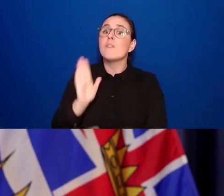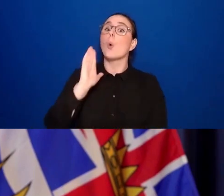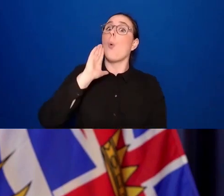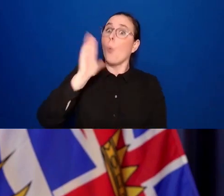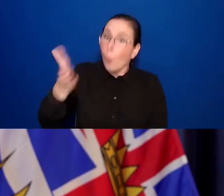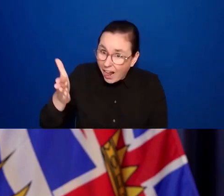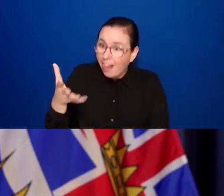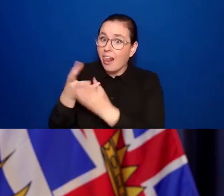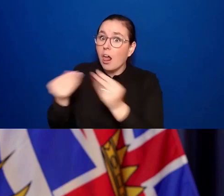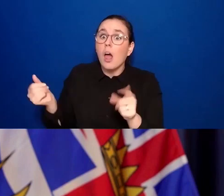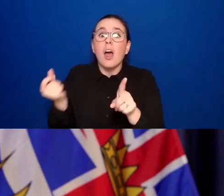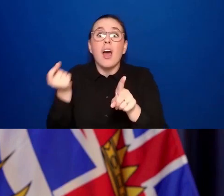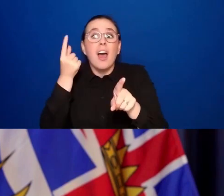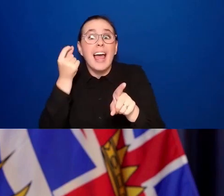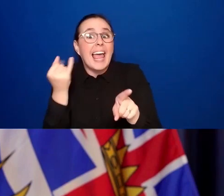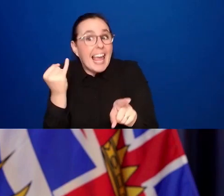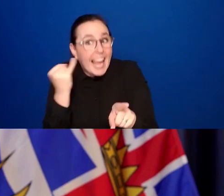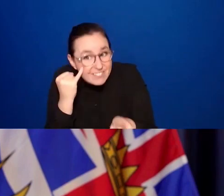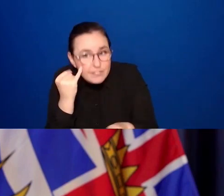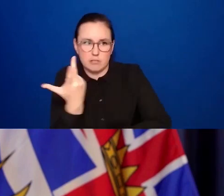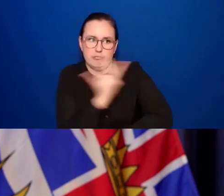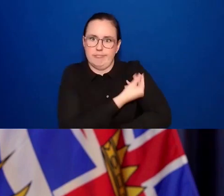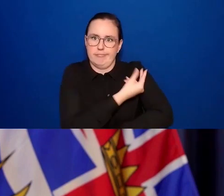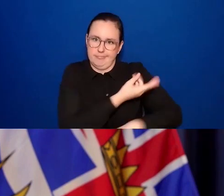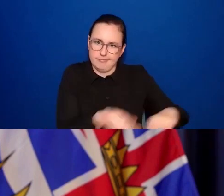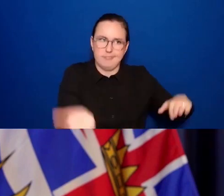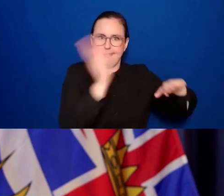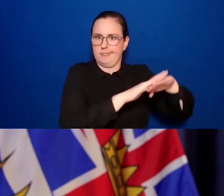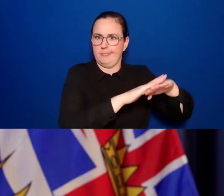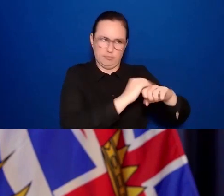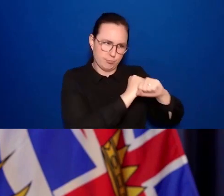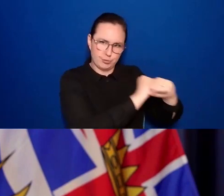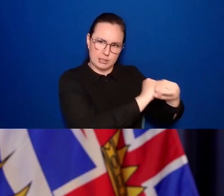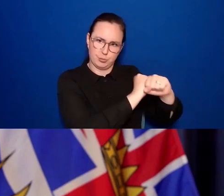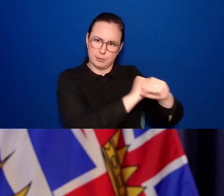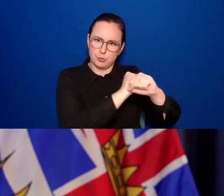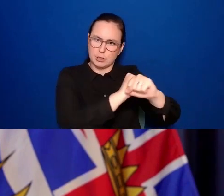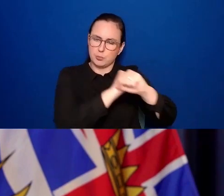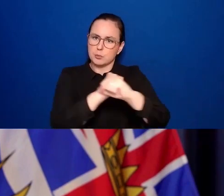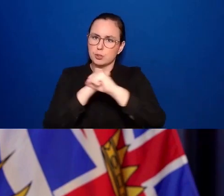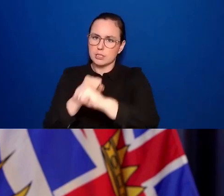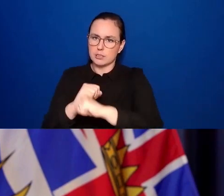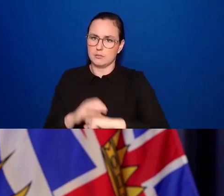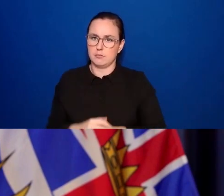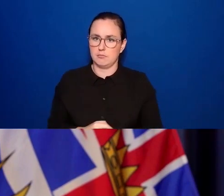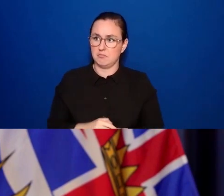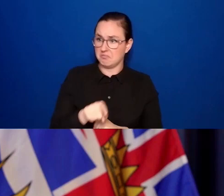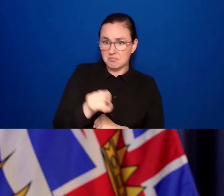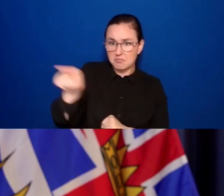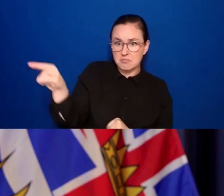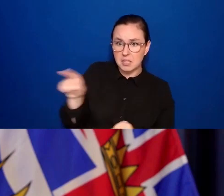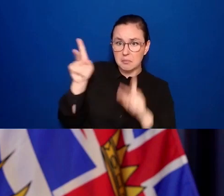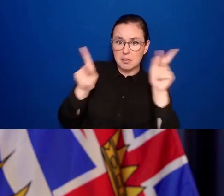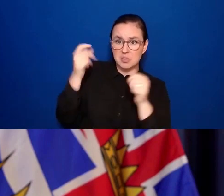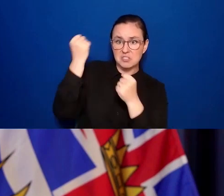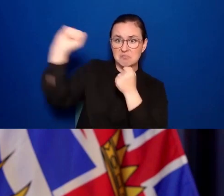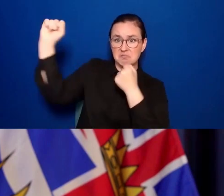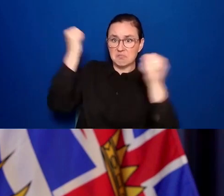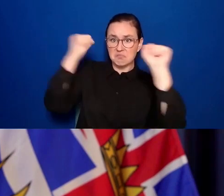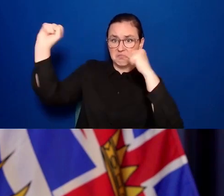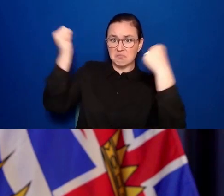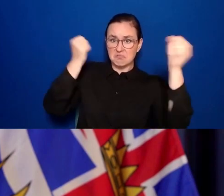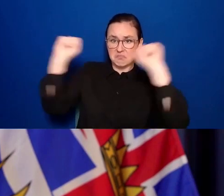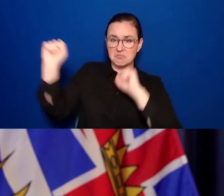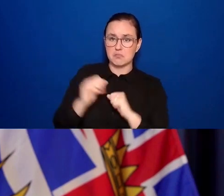community. And for those who see this as a broader issue than that, I don't really have much to say, quite frankly. This